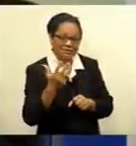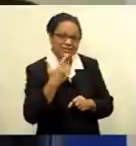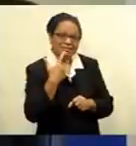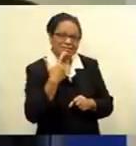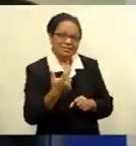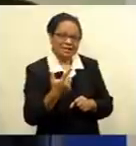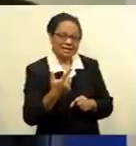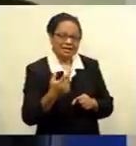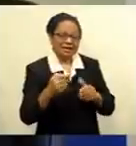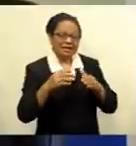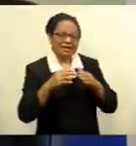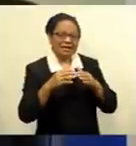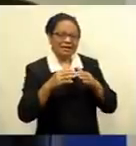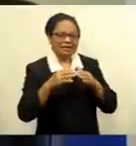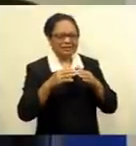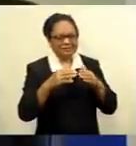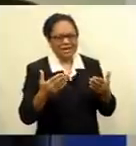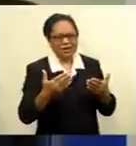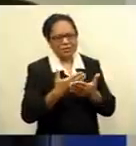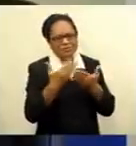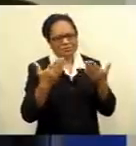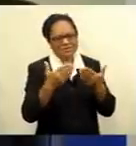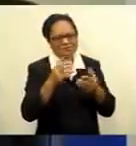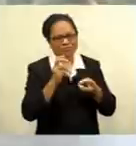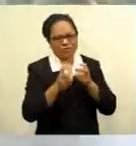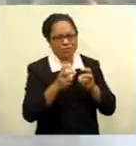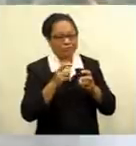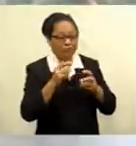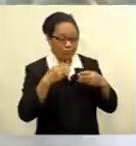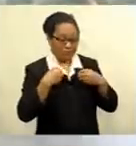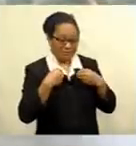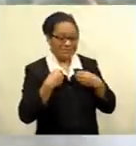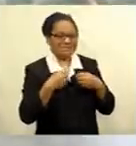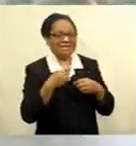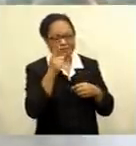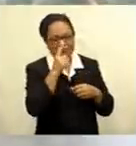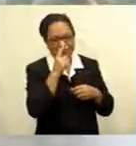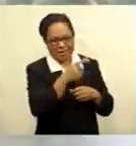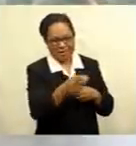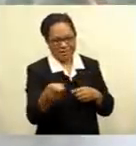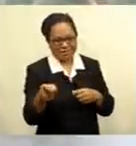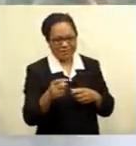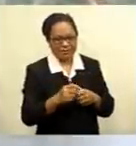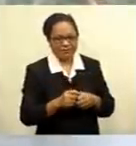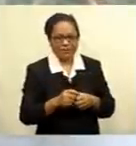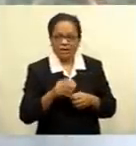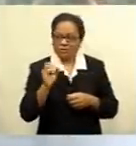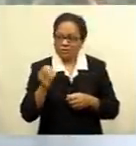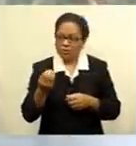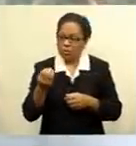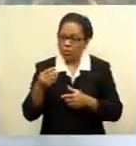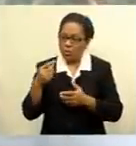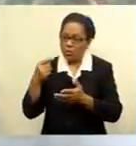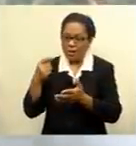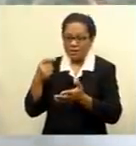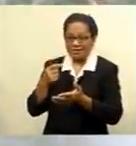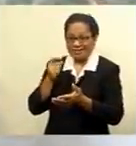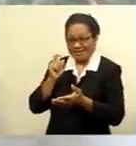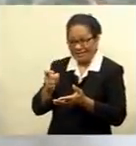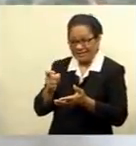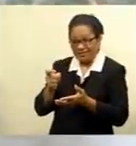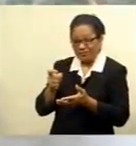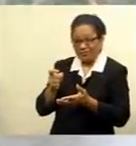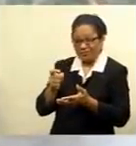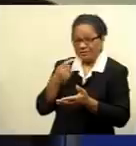challenges to both the businesses and consumers. Is this no refund, no return policy, a breach of